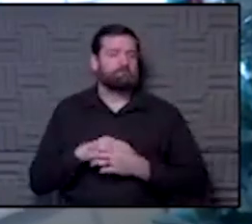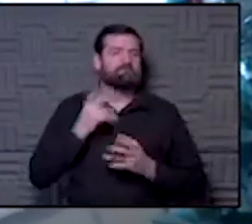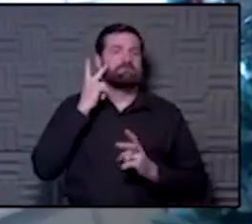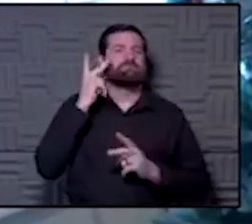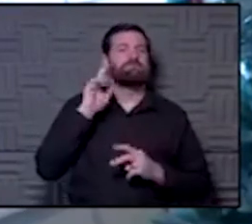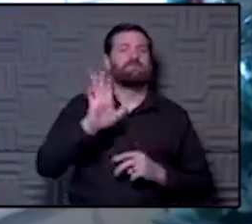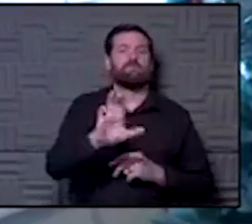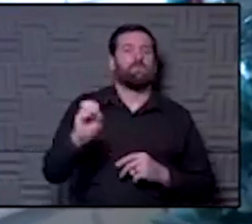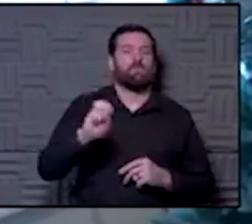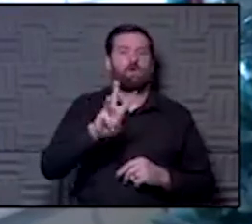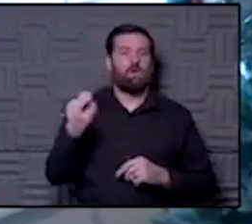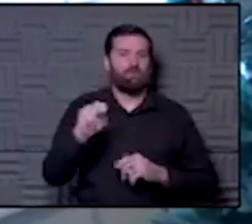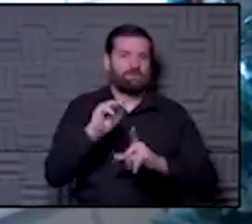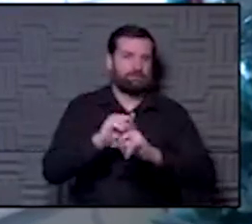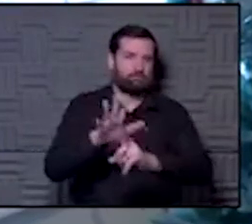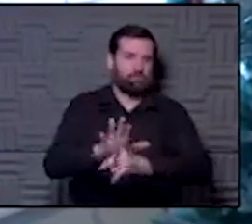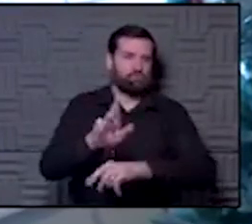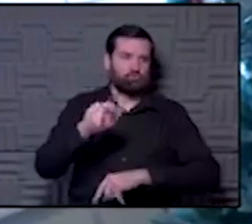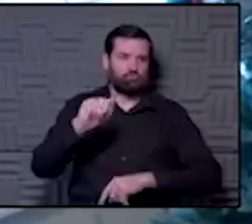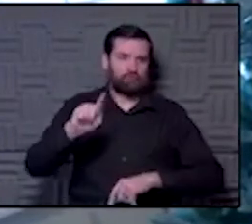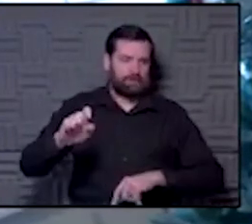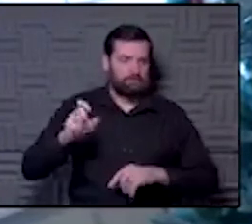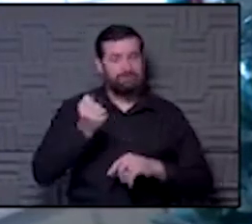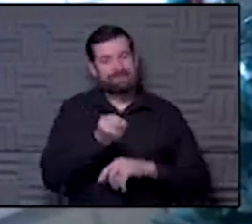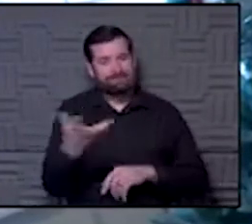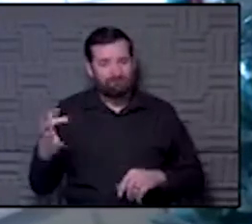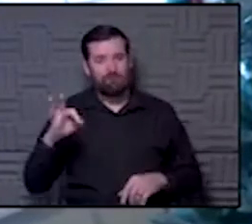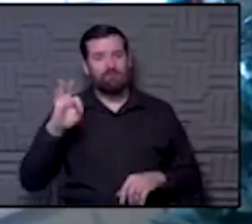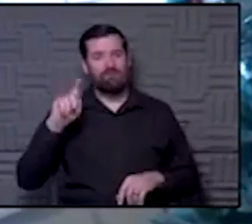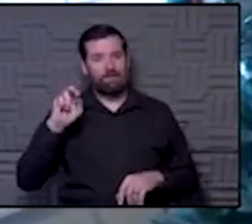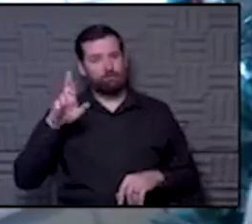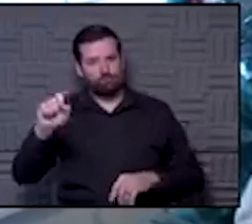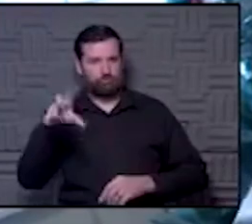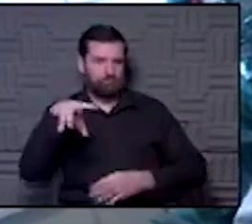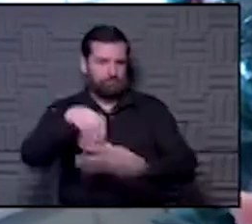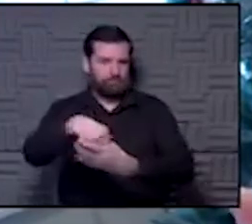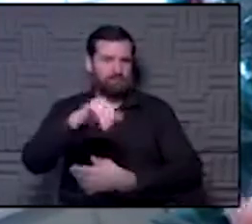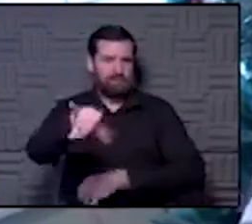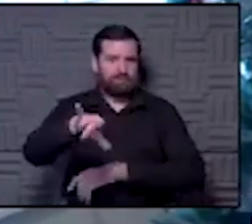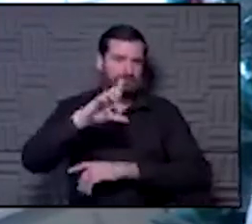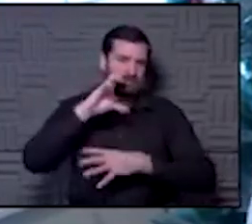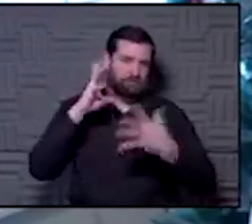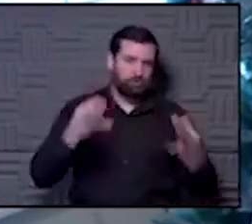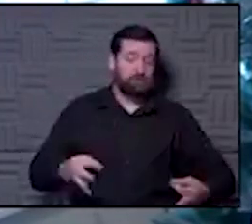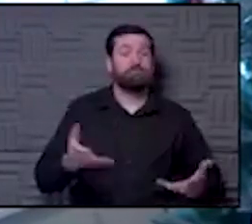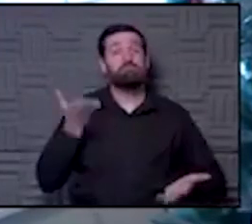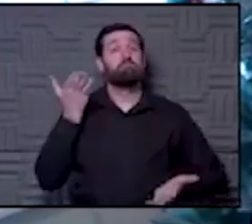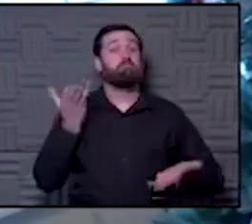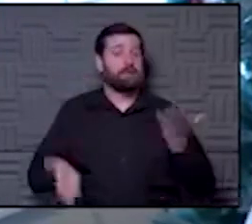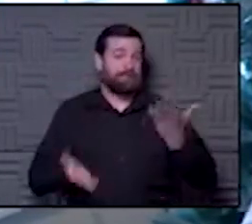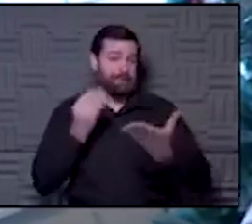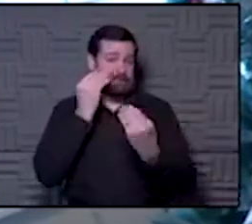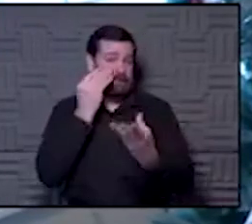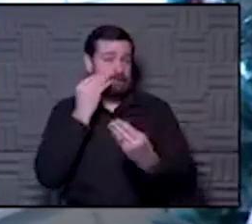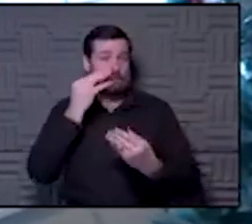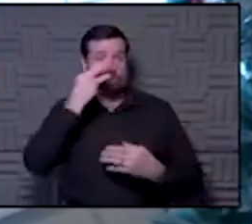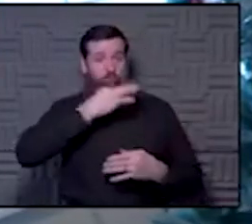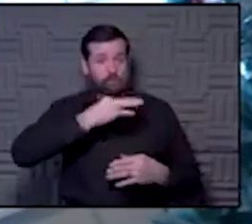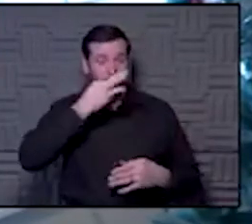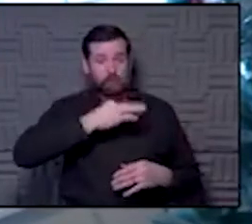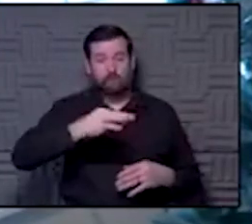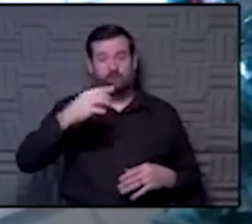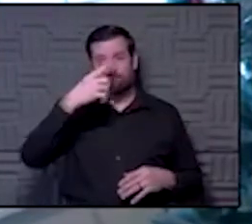own exposure is. So several factors go into that decision. We might have data pretty quickly because of the V